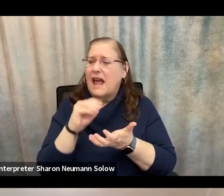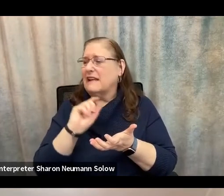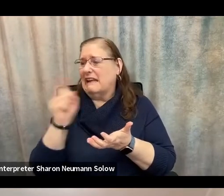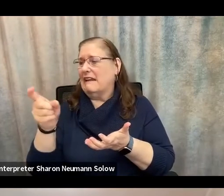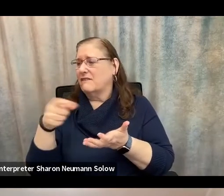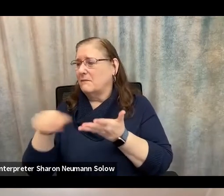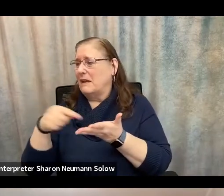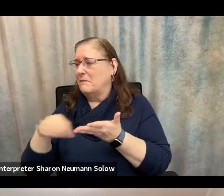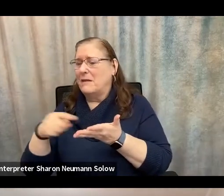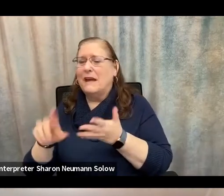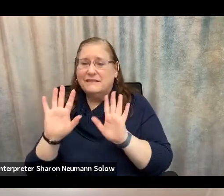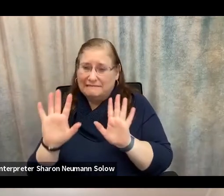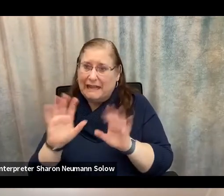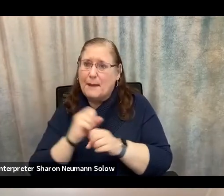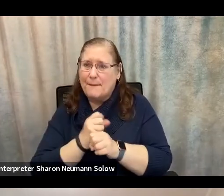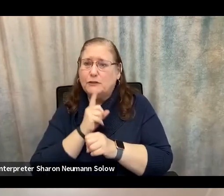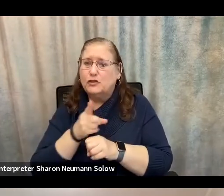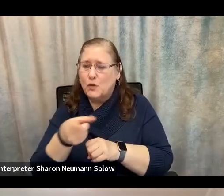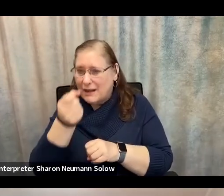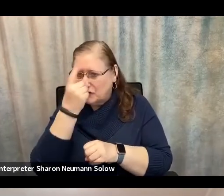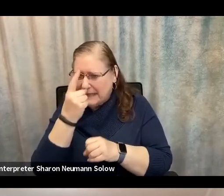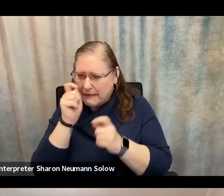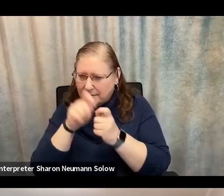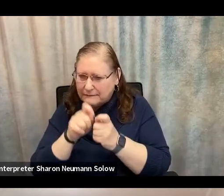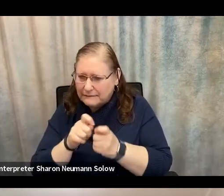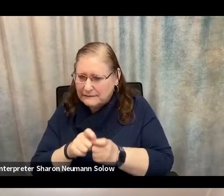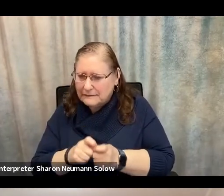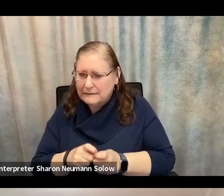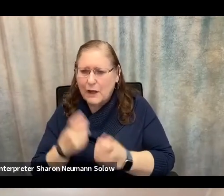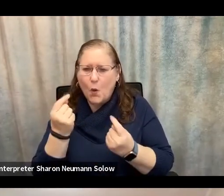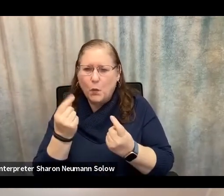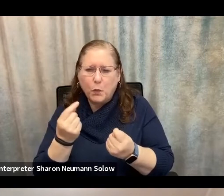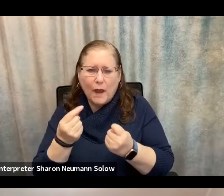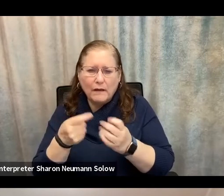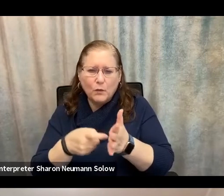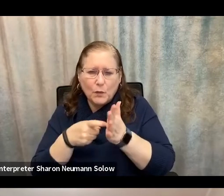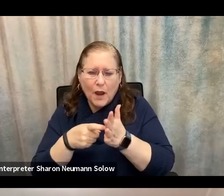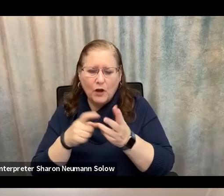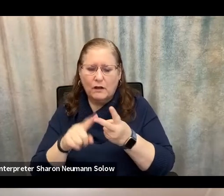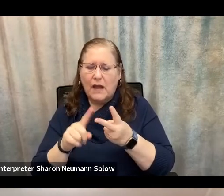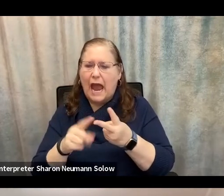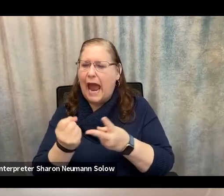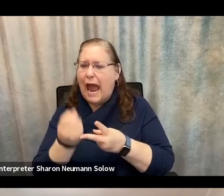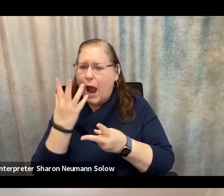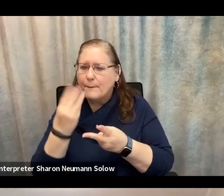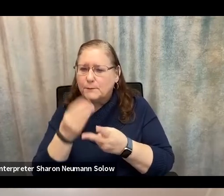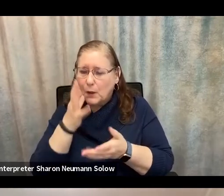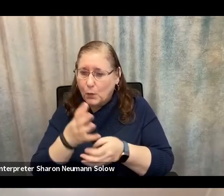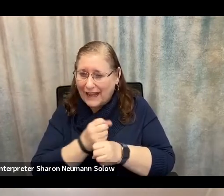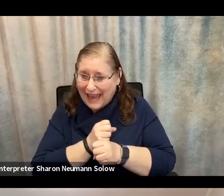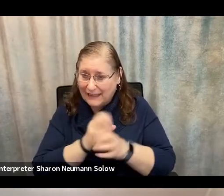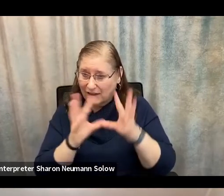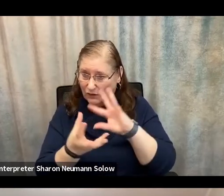Ask for specifically what information or what amount of money you're receiving and the amount of money you would have received